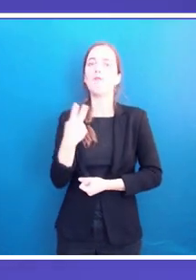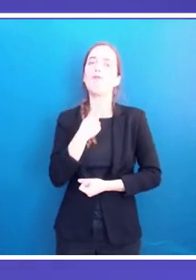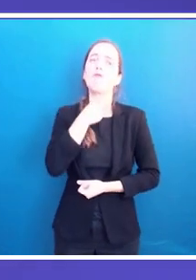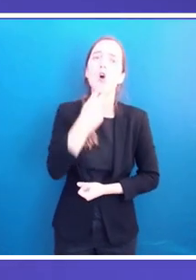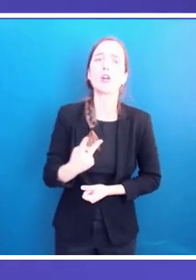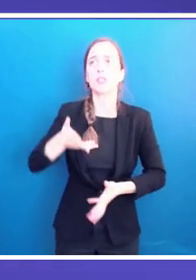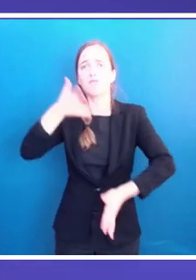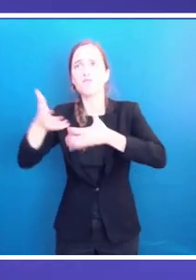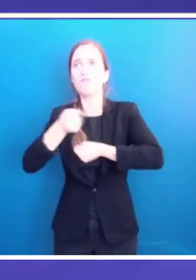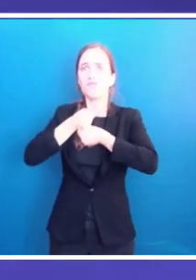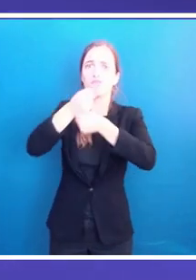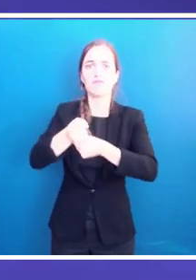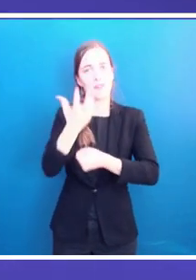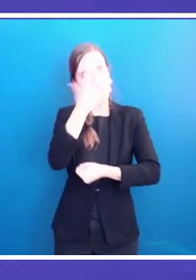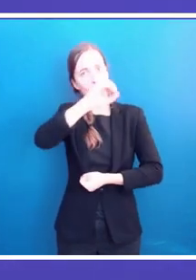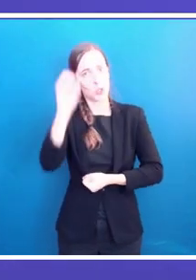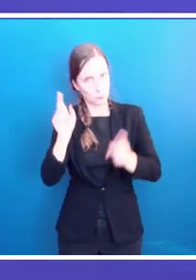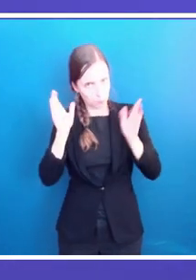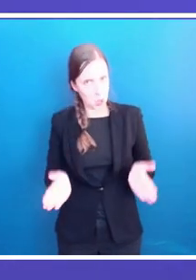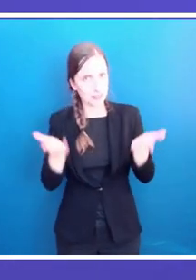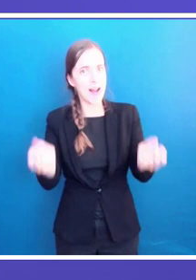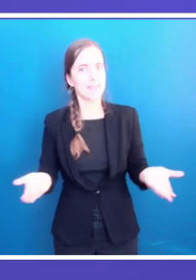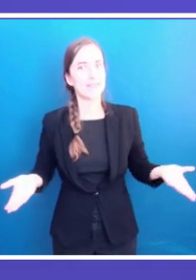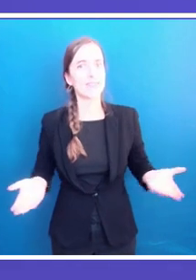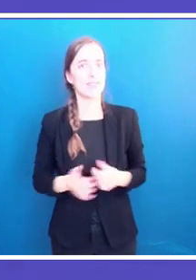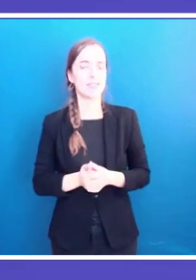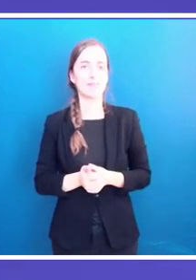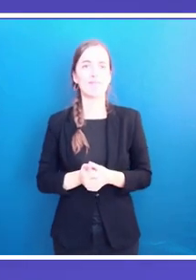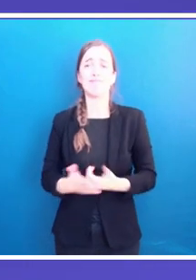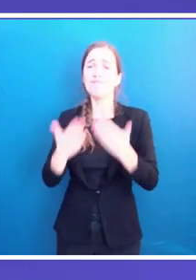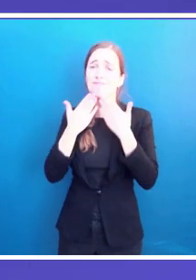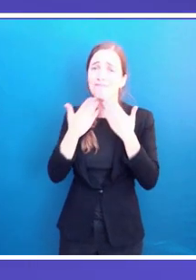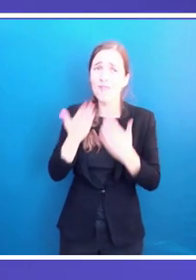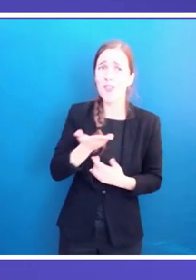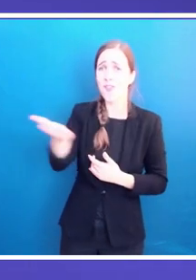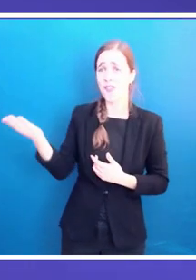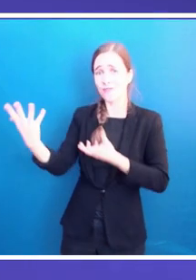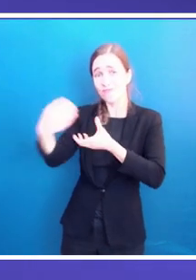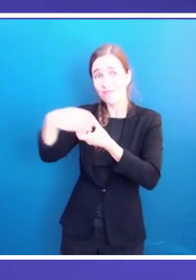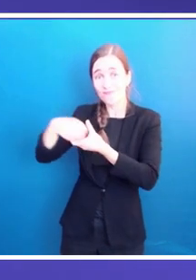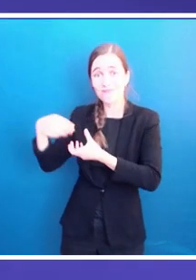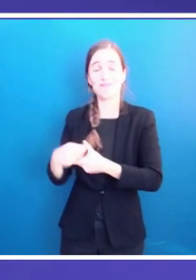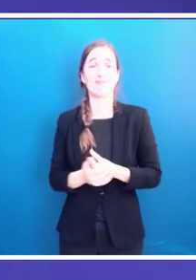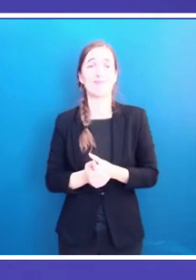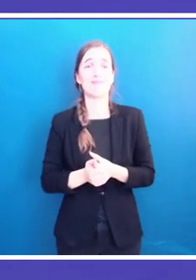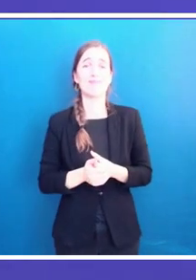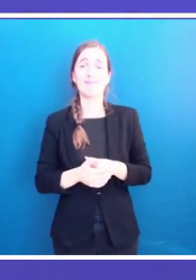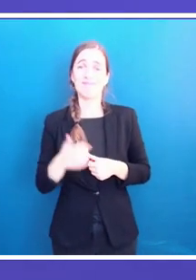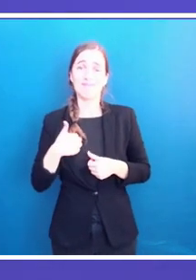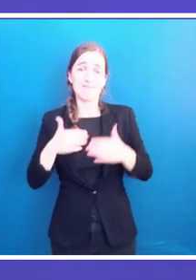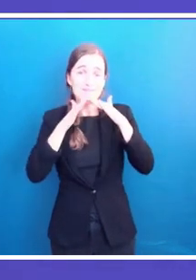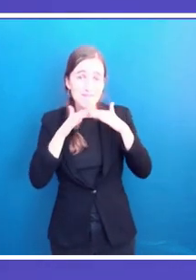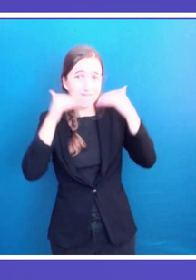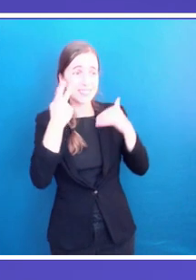I'd like to thank all of the participants. We've really enjoyed listening to you and to your